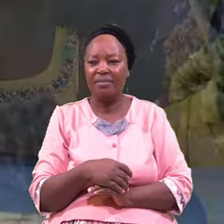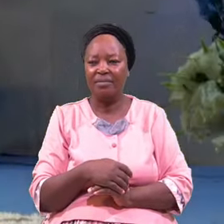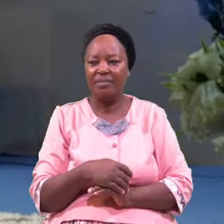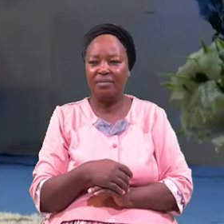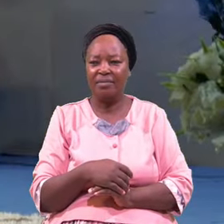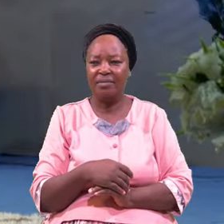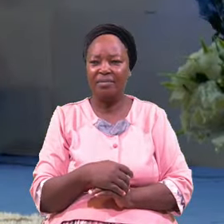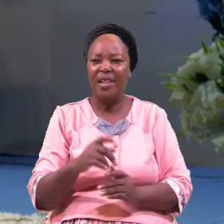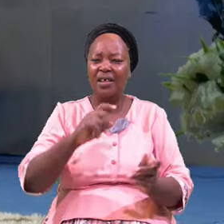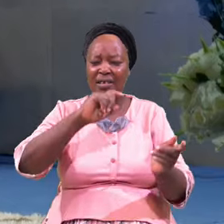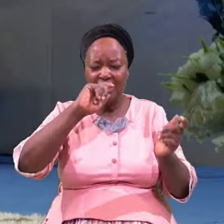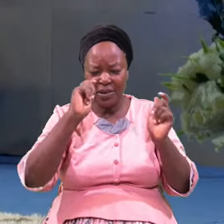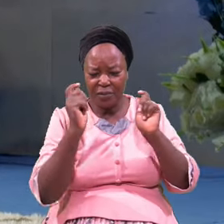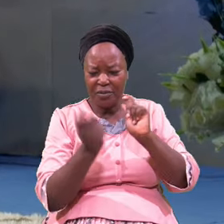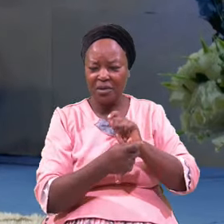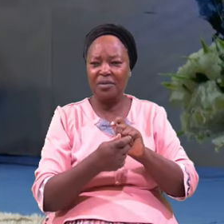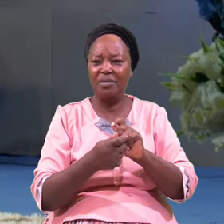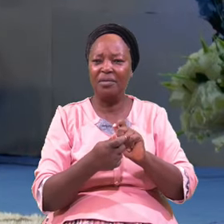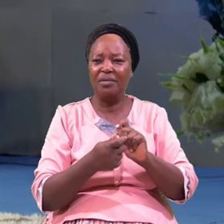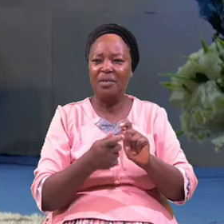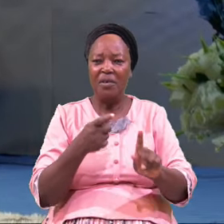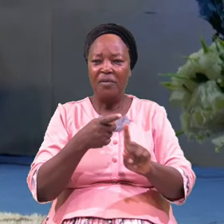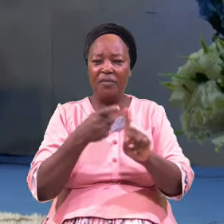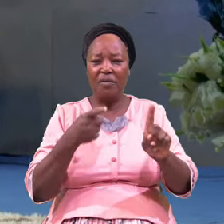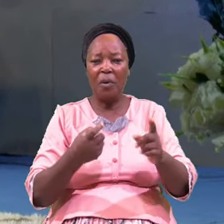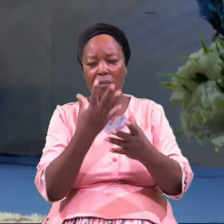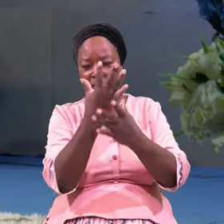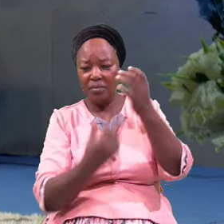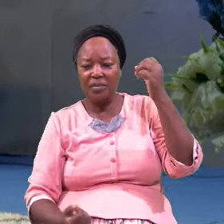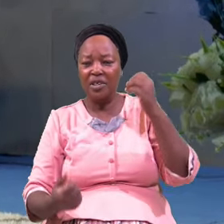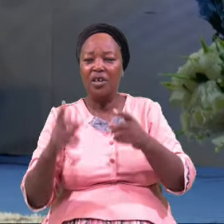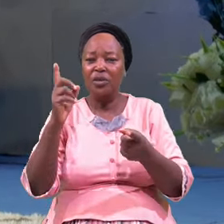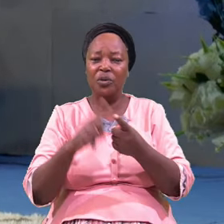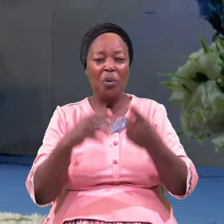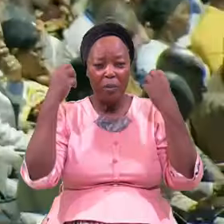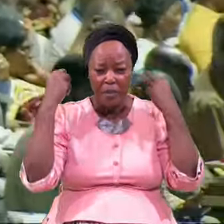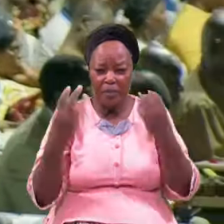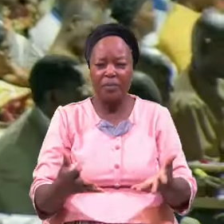Transformation From Scarcity To Plenty